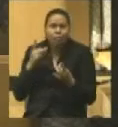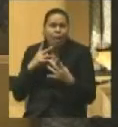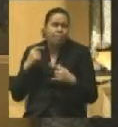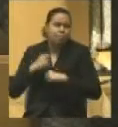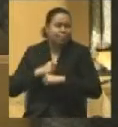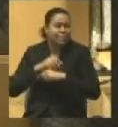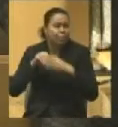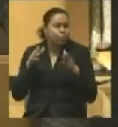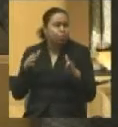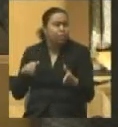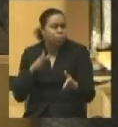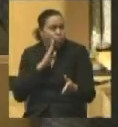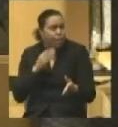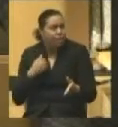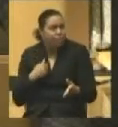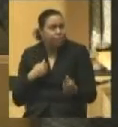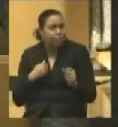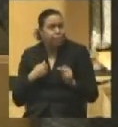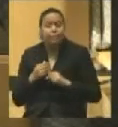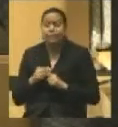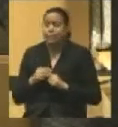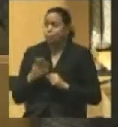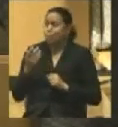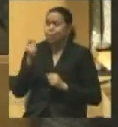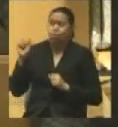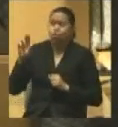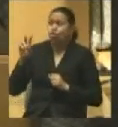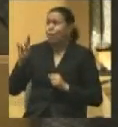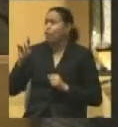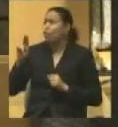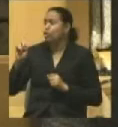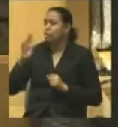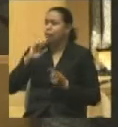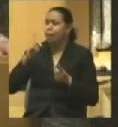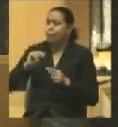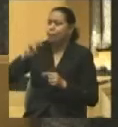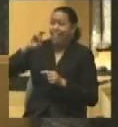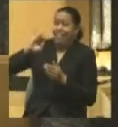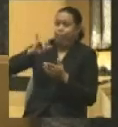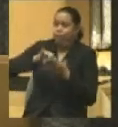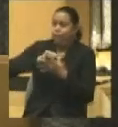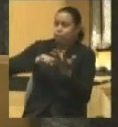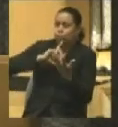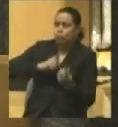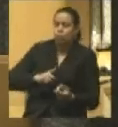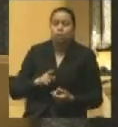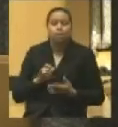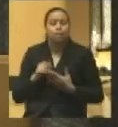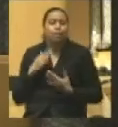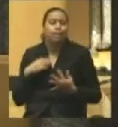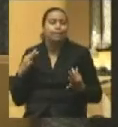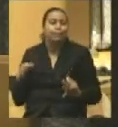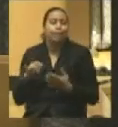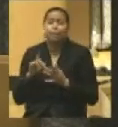and, yay, probably revolution in the north. So at that point, I decided that, well, the people